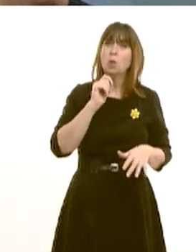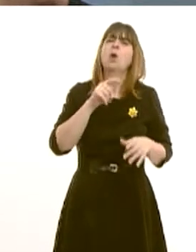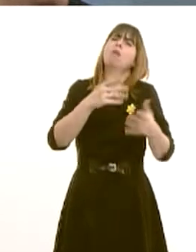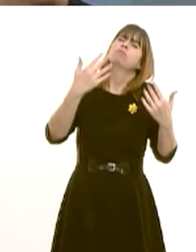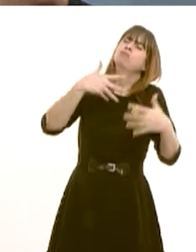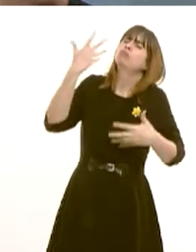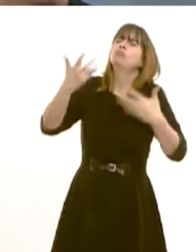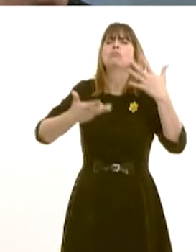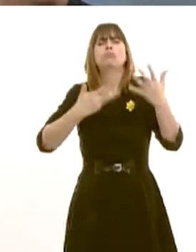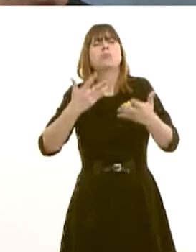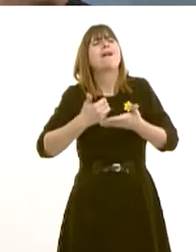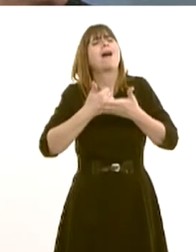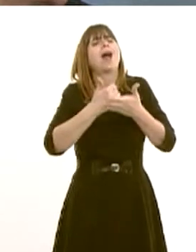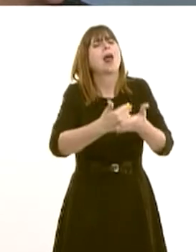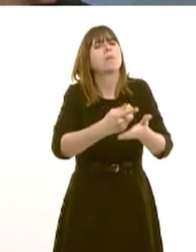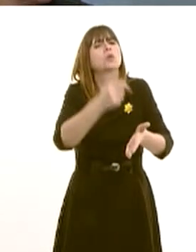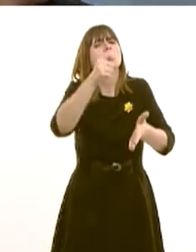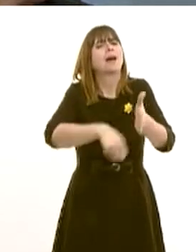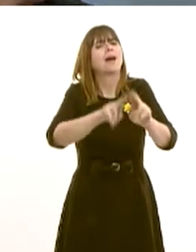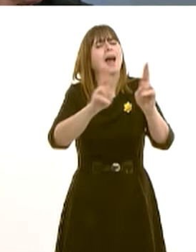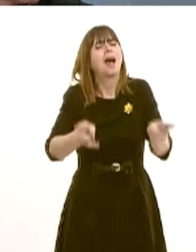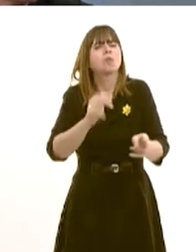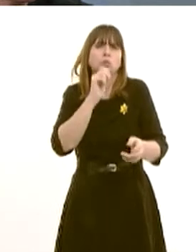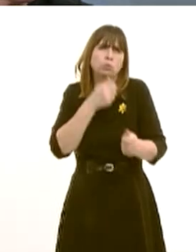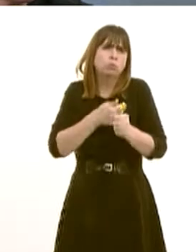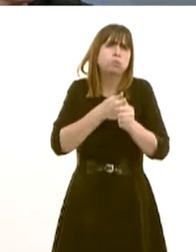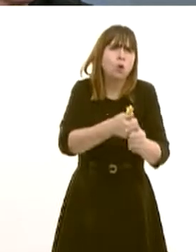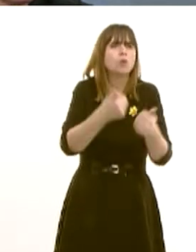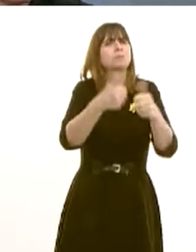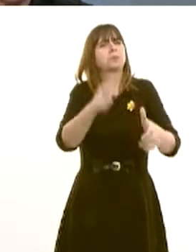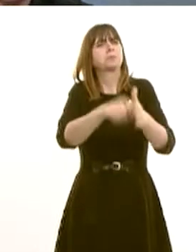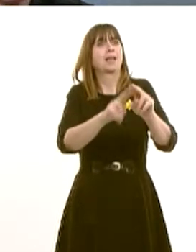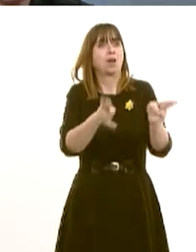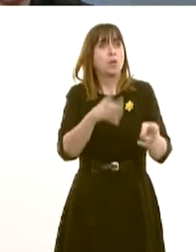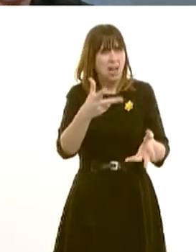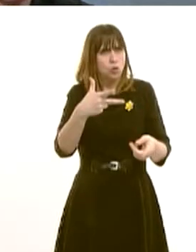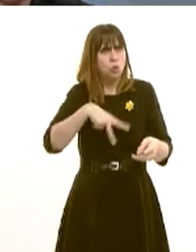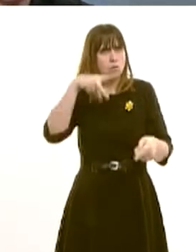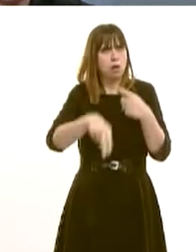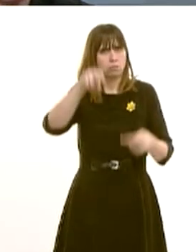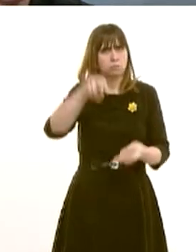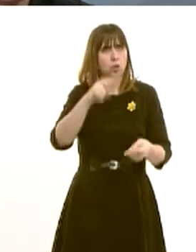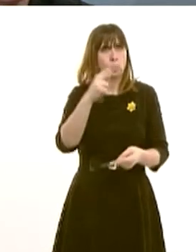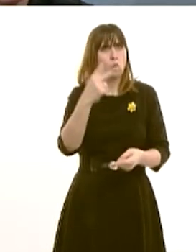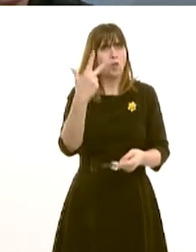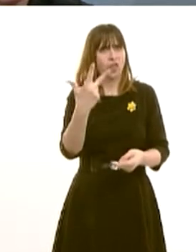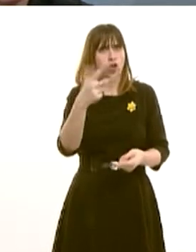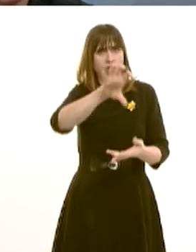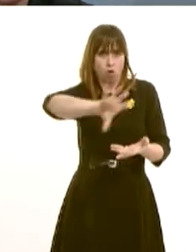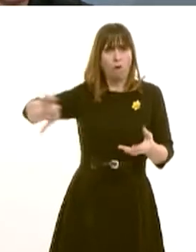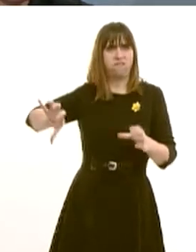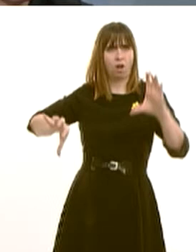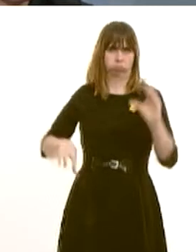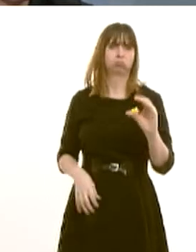to homebuyers in Wales. Well, actually, you're talking about taking two-thirds of the budget from the help to buy scheme out